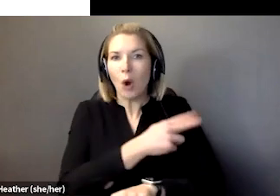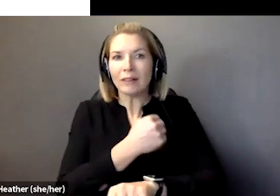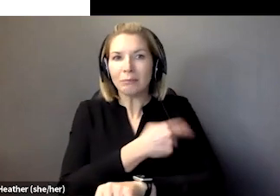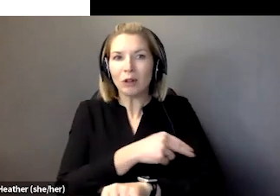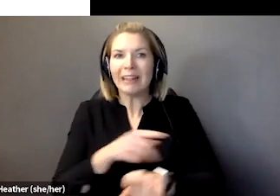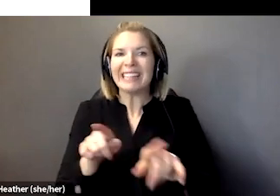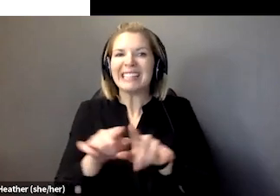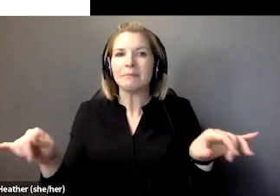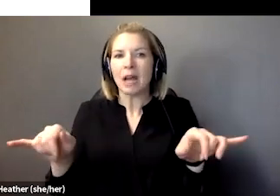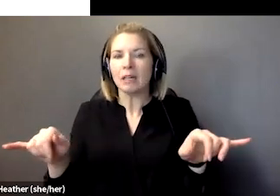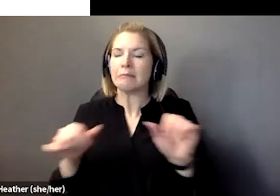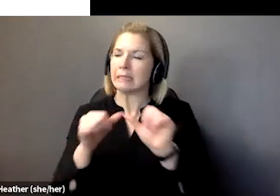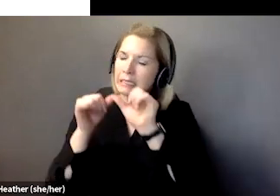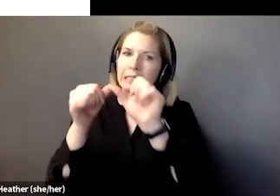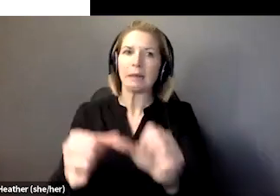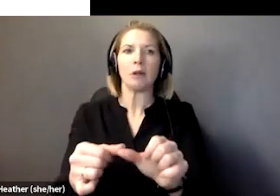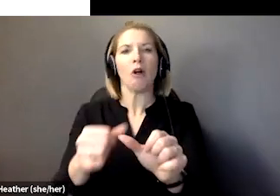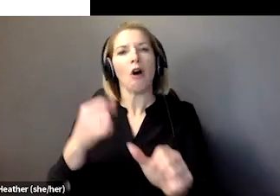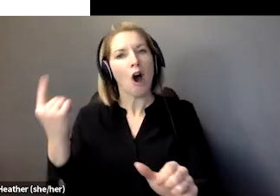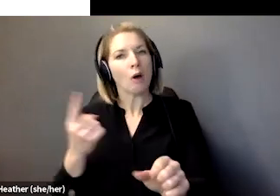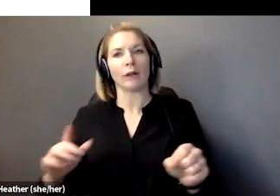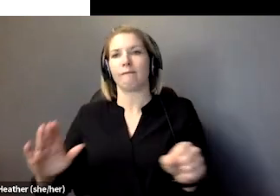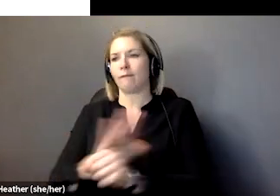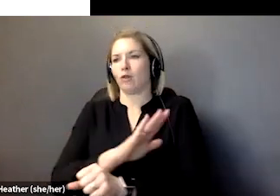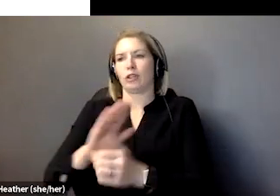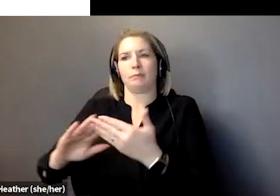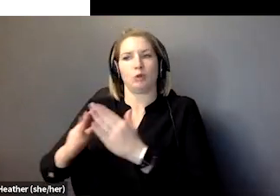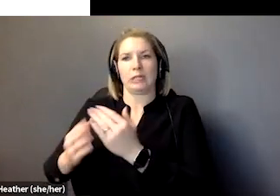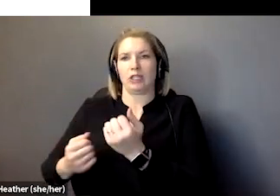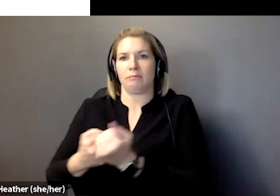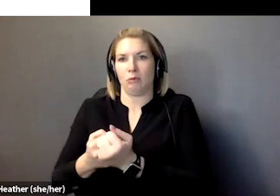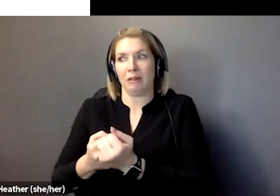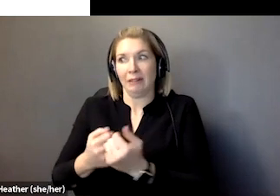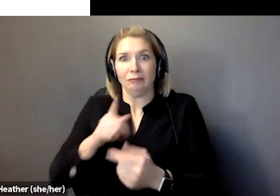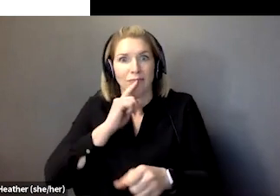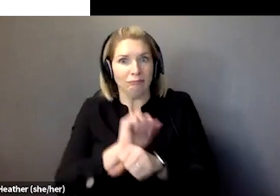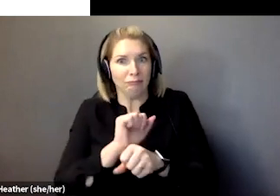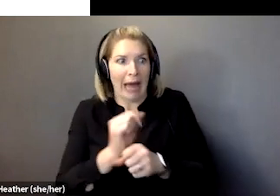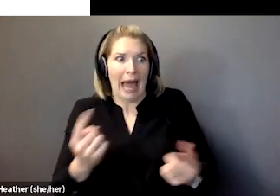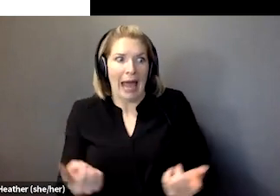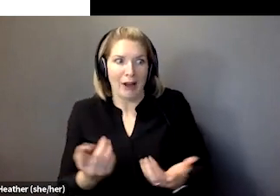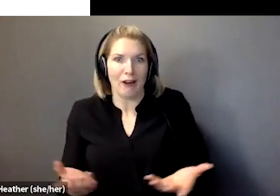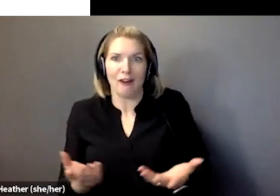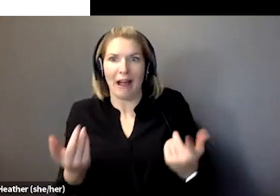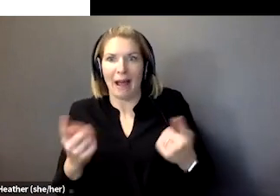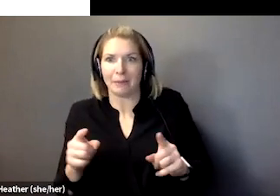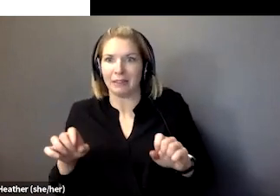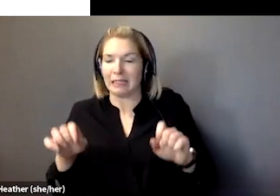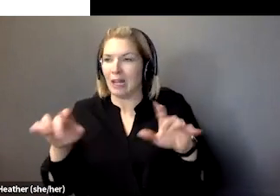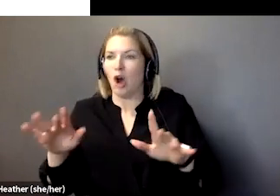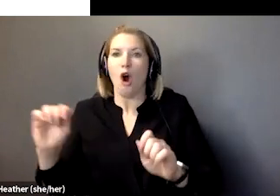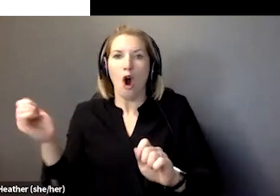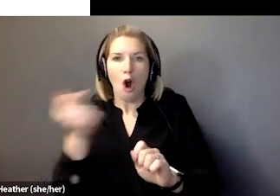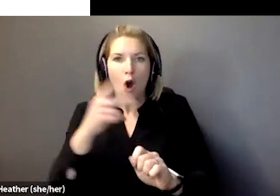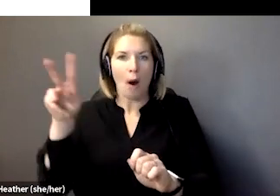supported by the community, which it is in Australia. This is now by this is now supported by all political